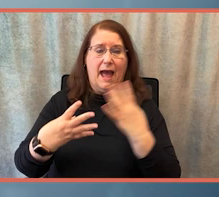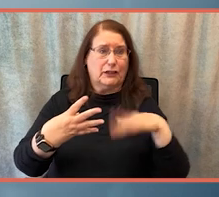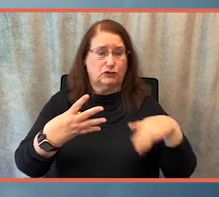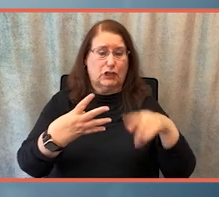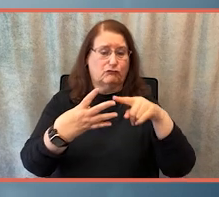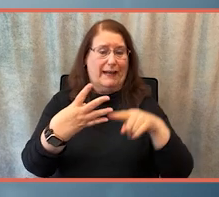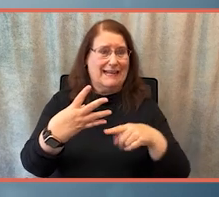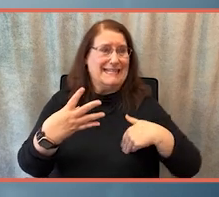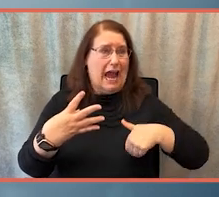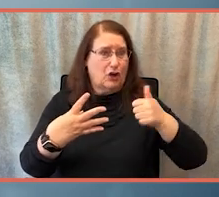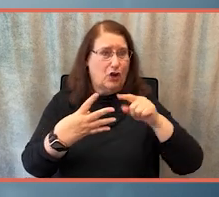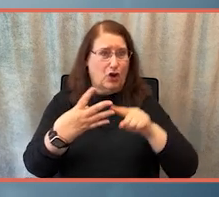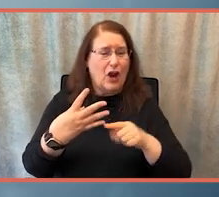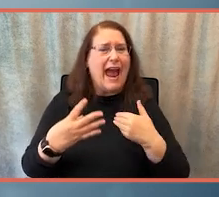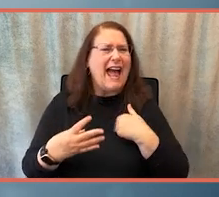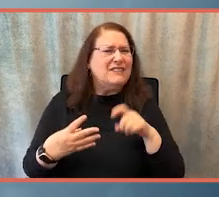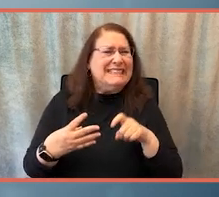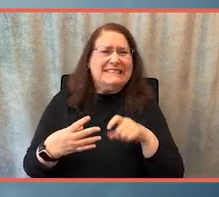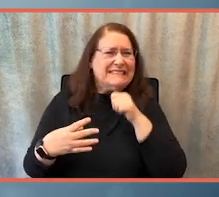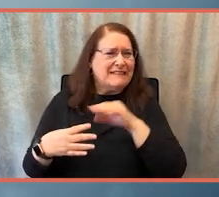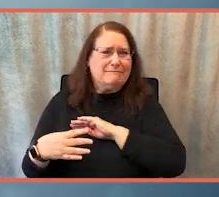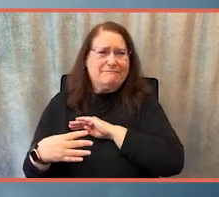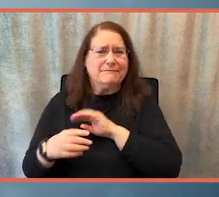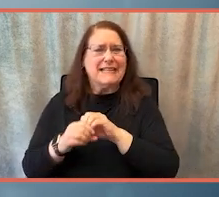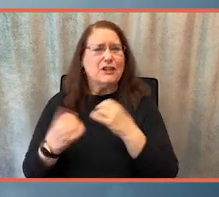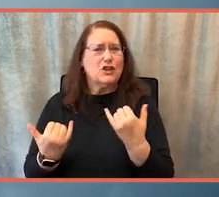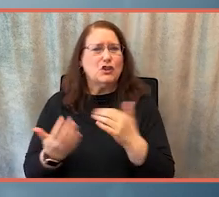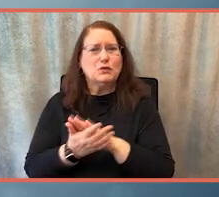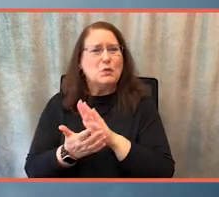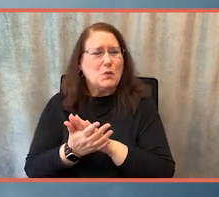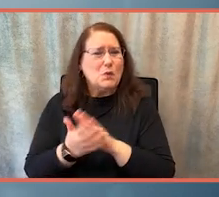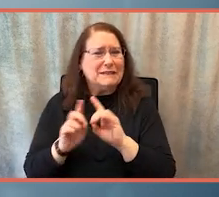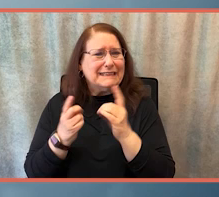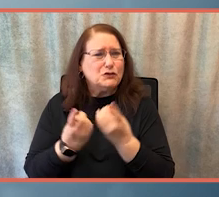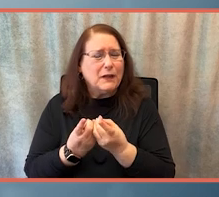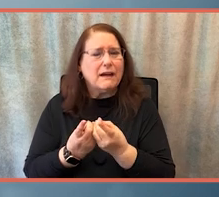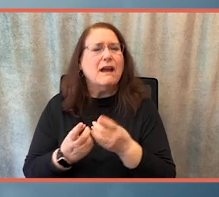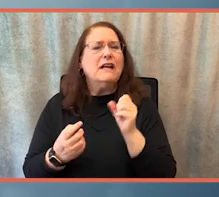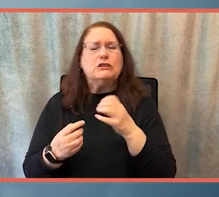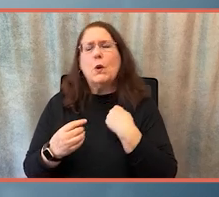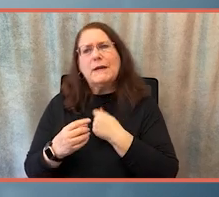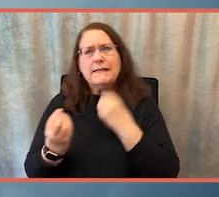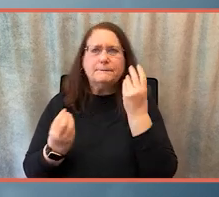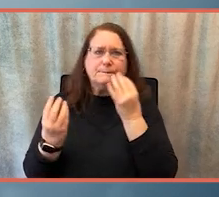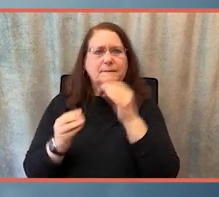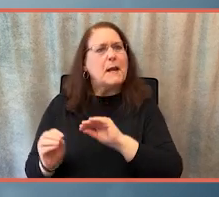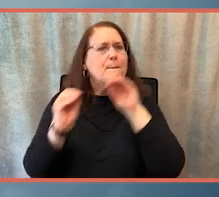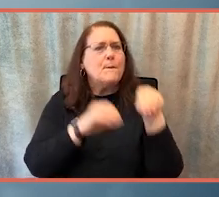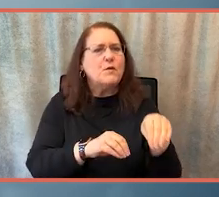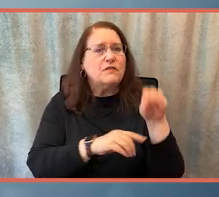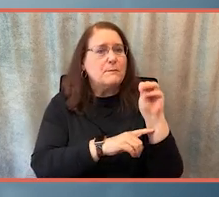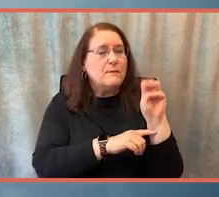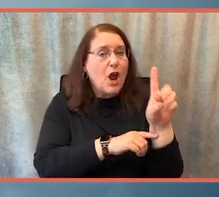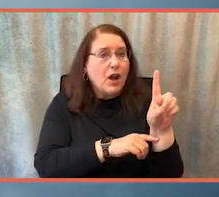um, have some needs that weren't being met by our current school district. And so we looked into moving to Maryland,